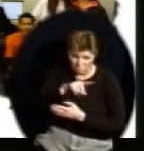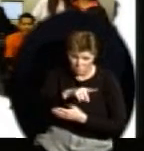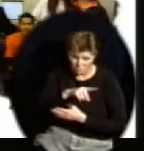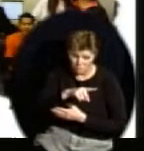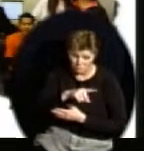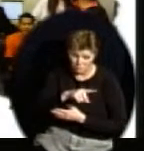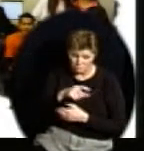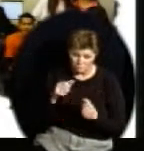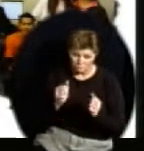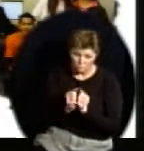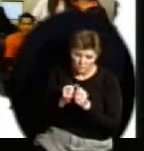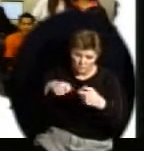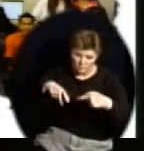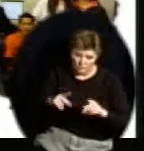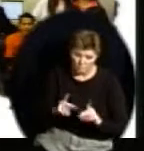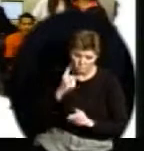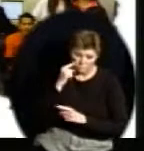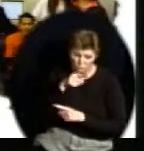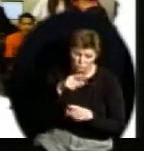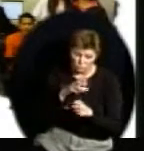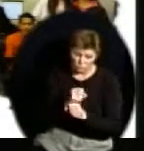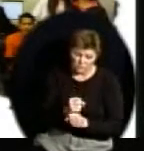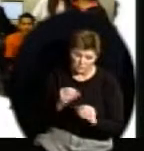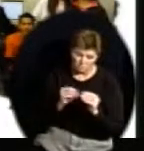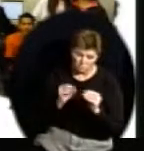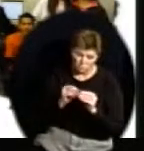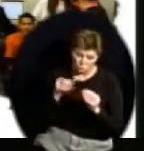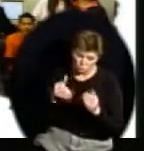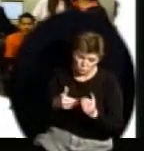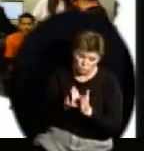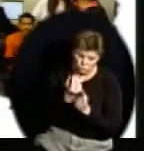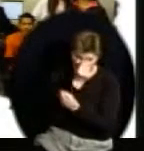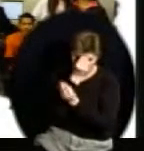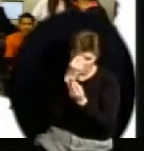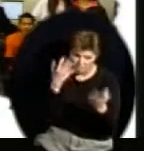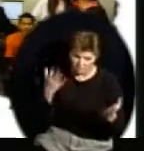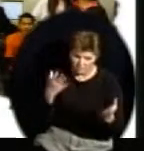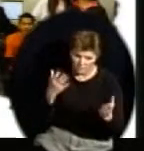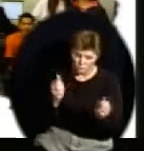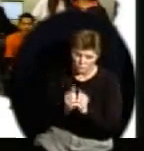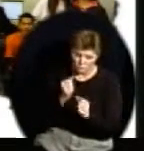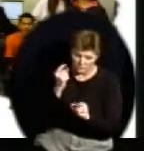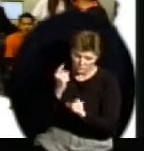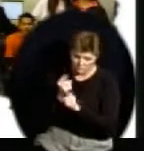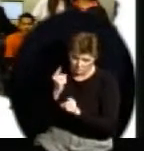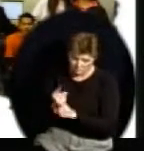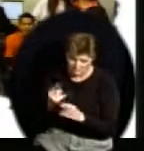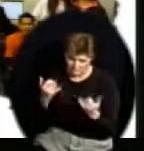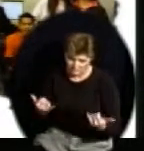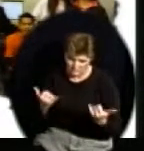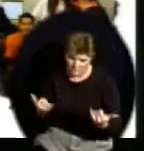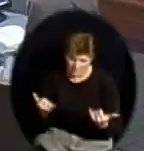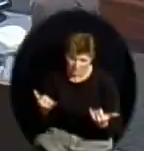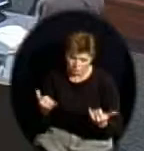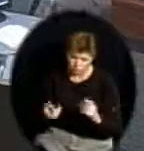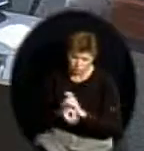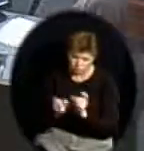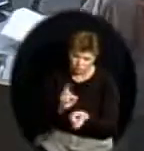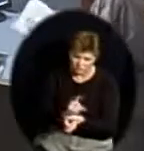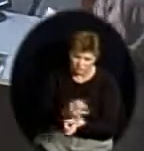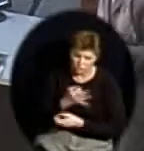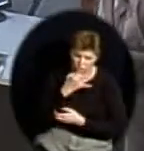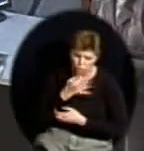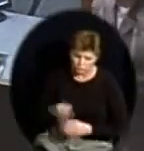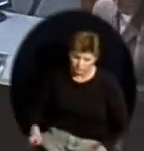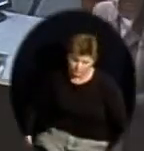to be brought up to date again on some of the current changes that have occurred in AYP and some of the challenges. Thank you. Thank you, Dr.